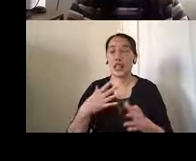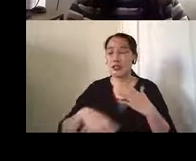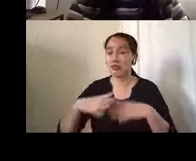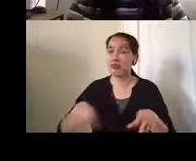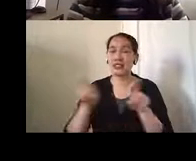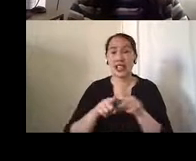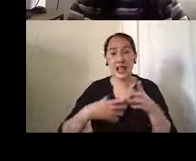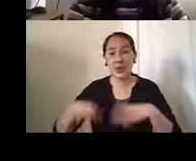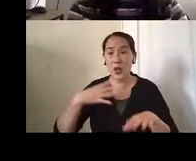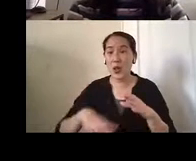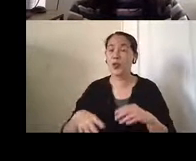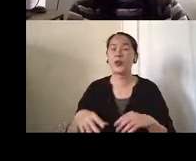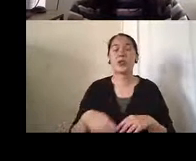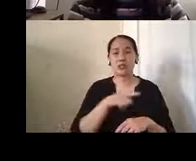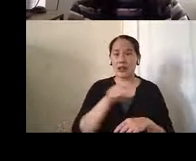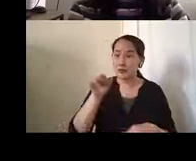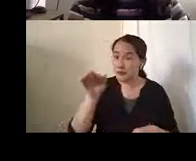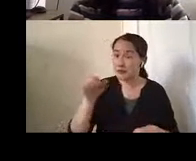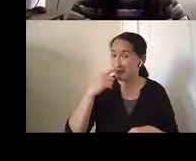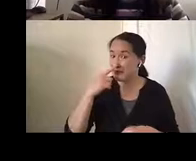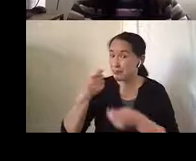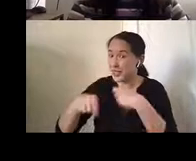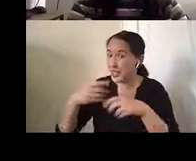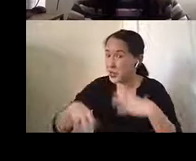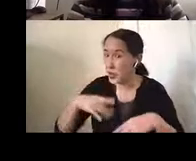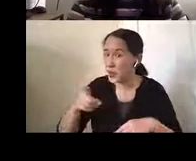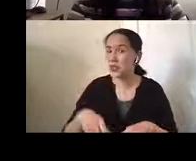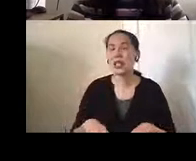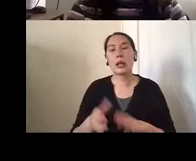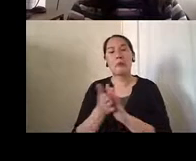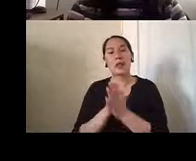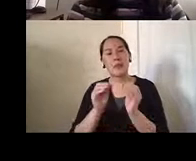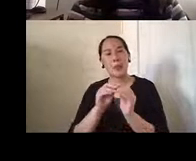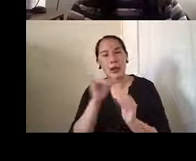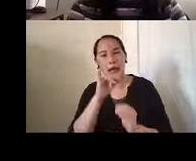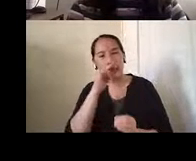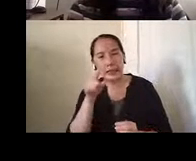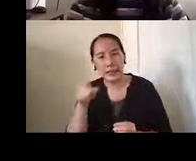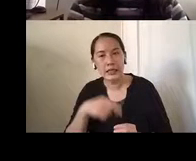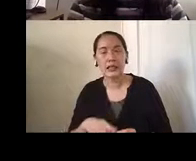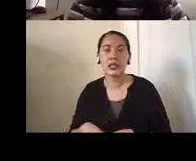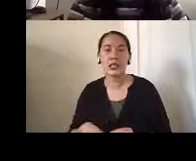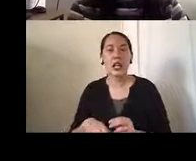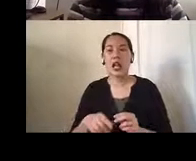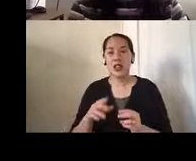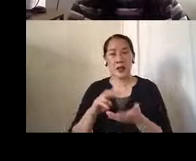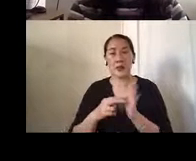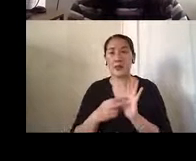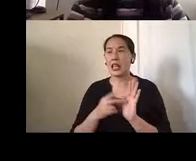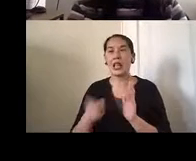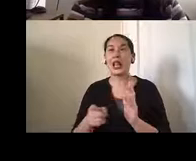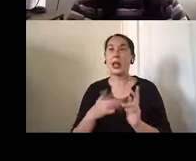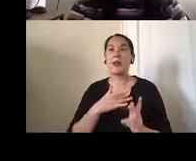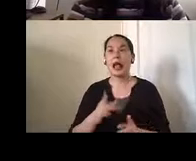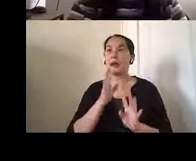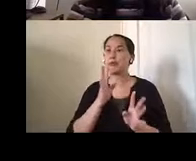if she didn't ask him to change. He became more childlike. He had a loss of filter when he was around others in social